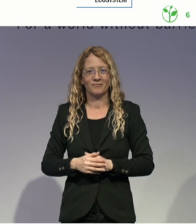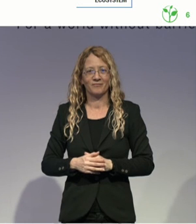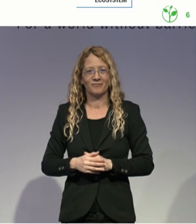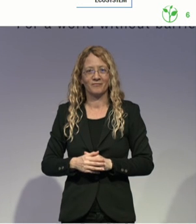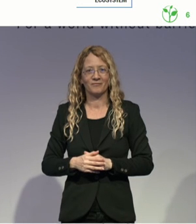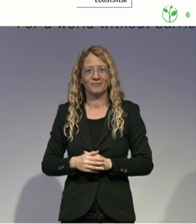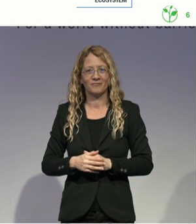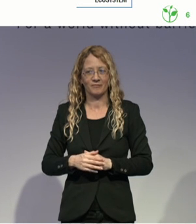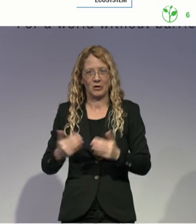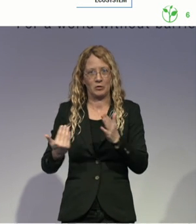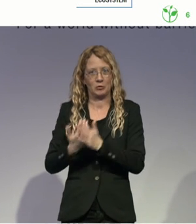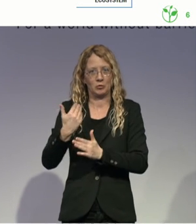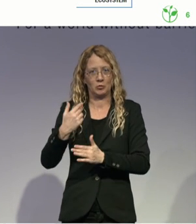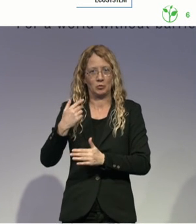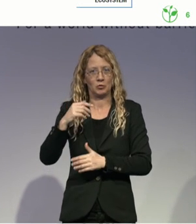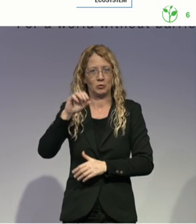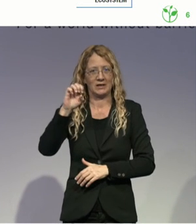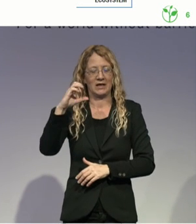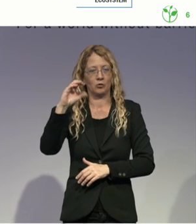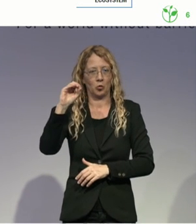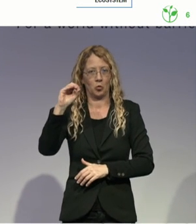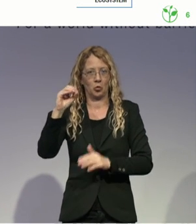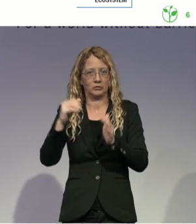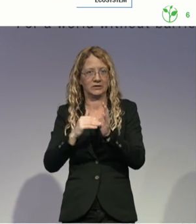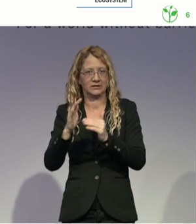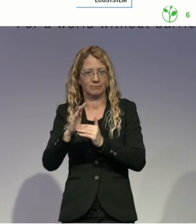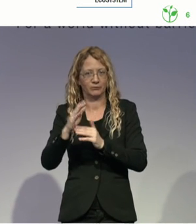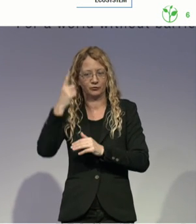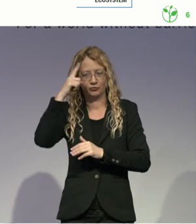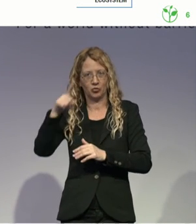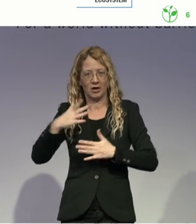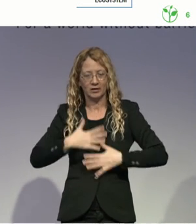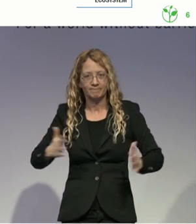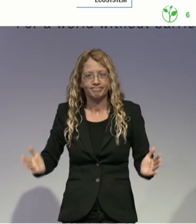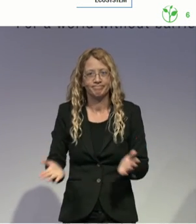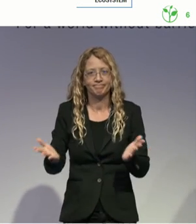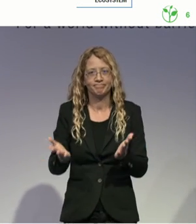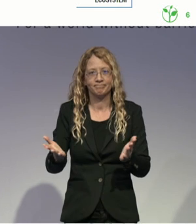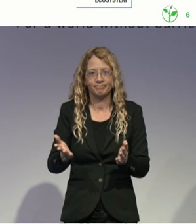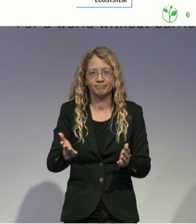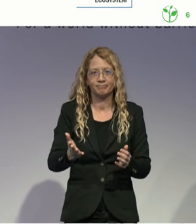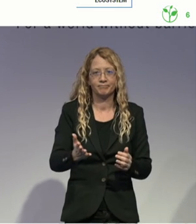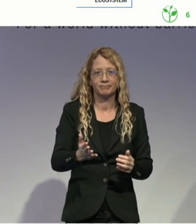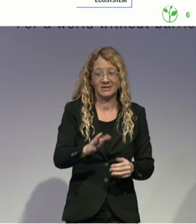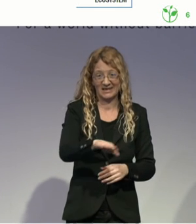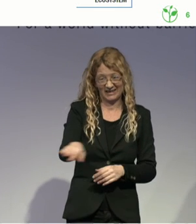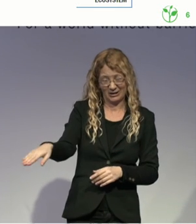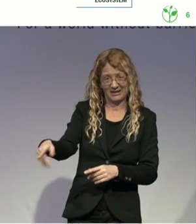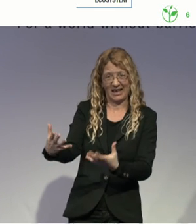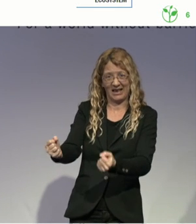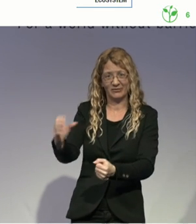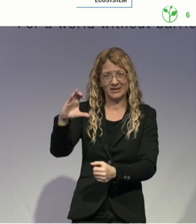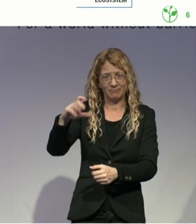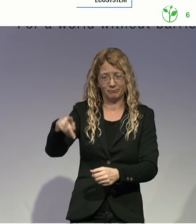hope to families with children with cerebral palsy and other types of motor impairment. How we are doing